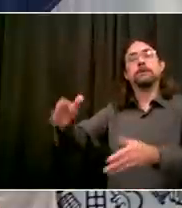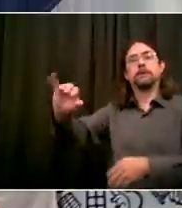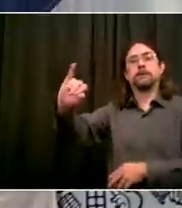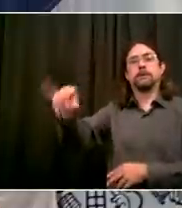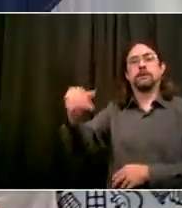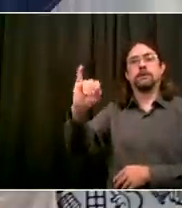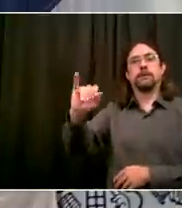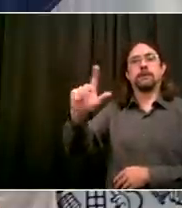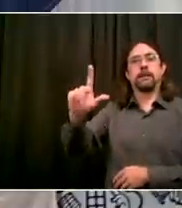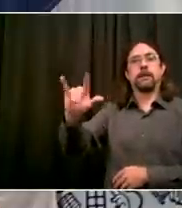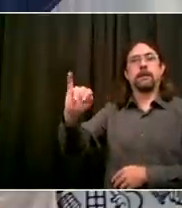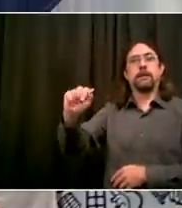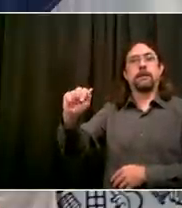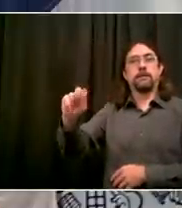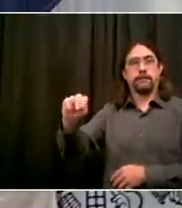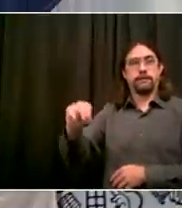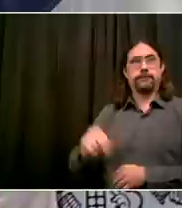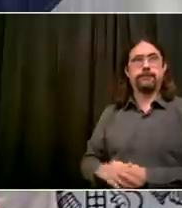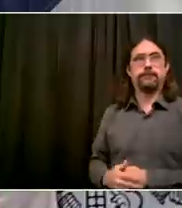federal level.